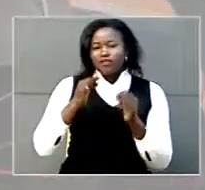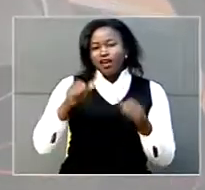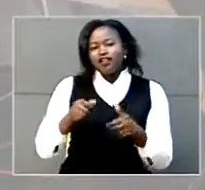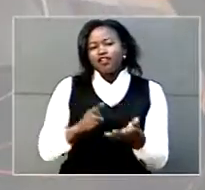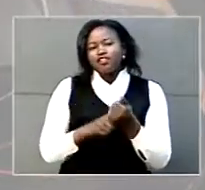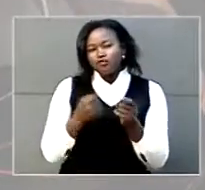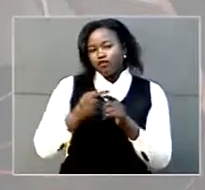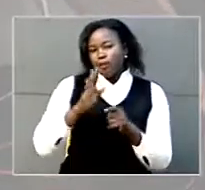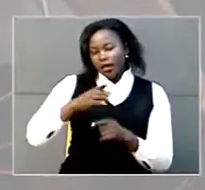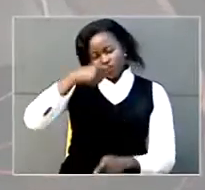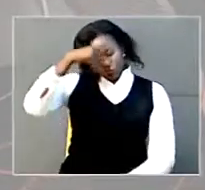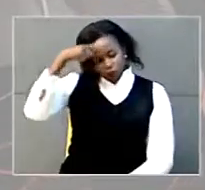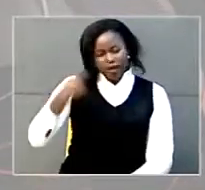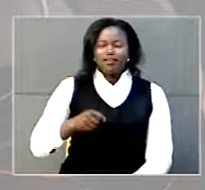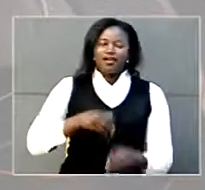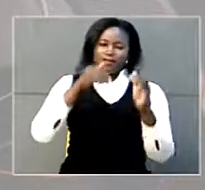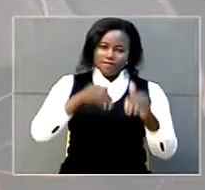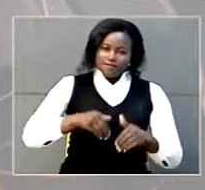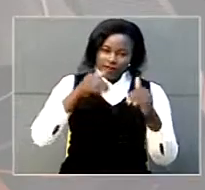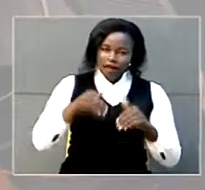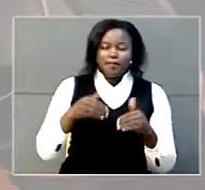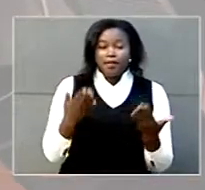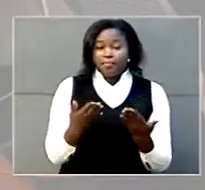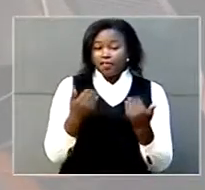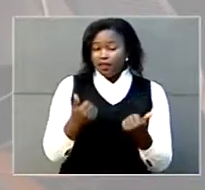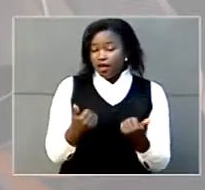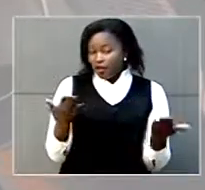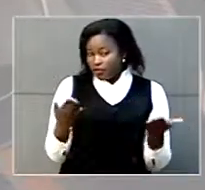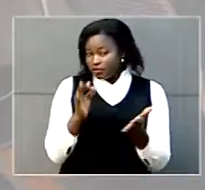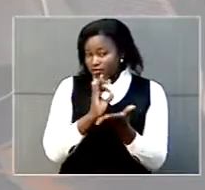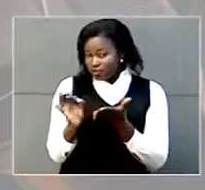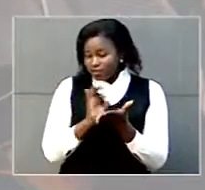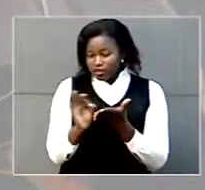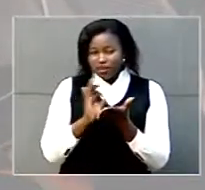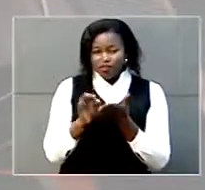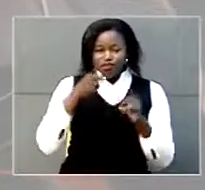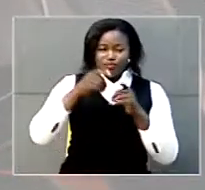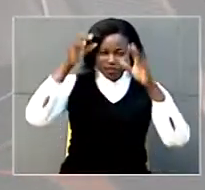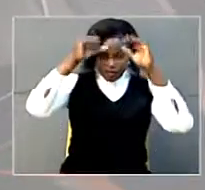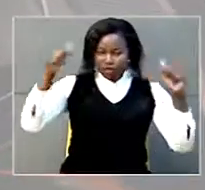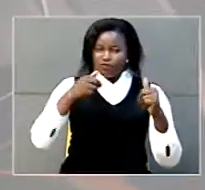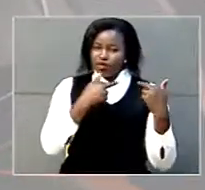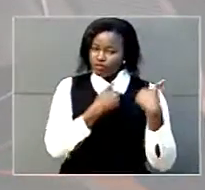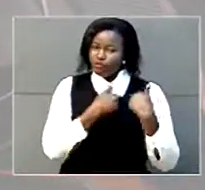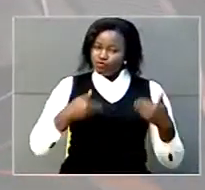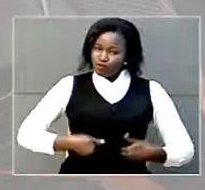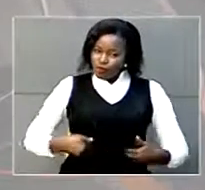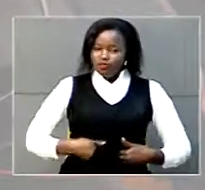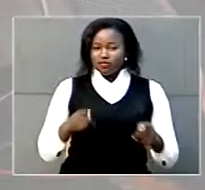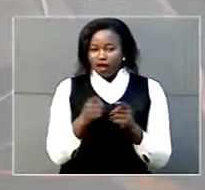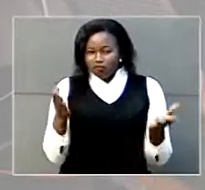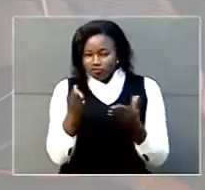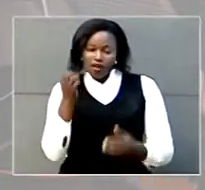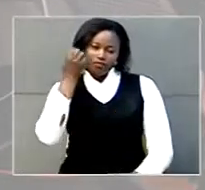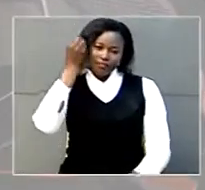their sweat of farming the private secretary to the president in charge of youth value addition innovation and export promotion hillary